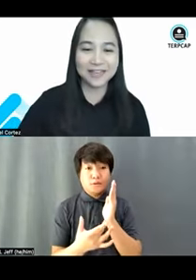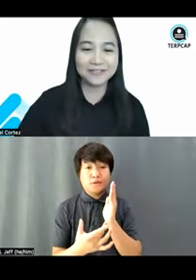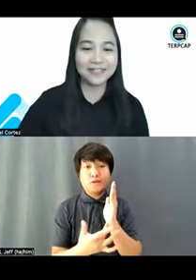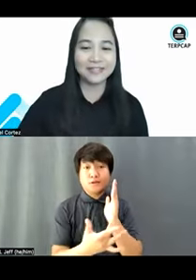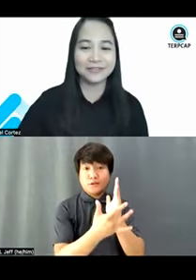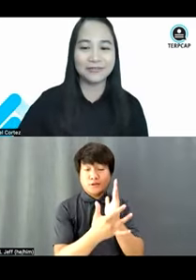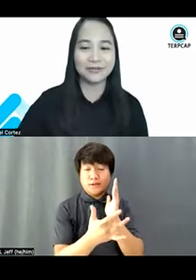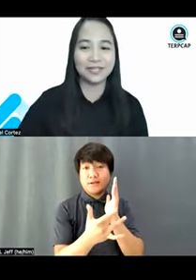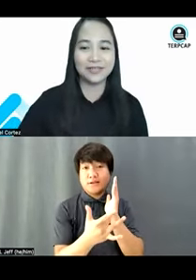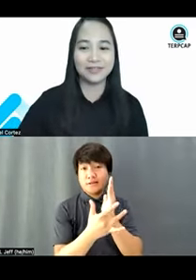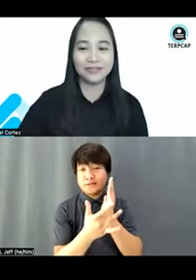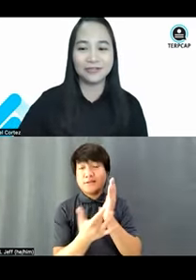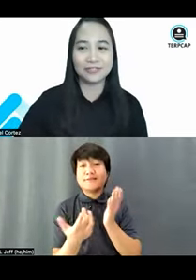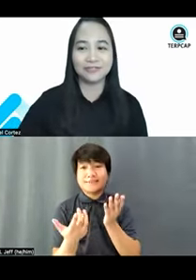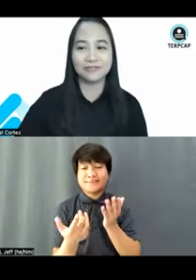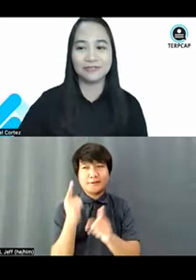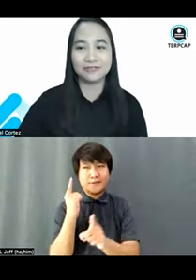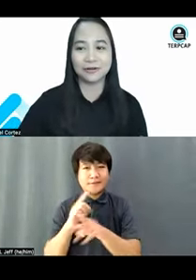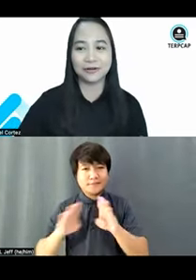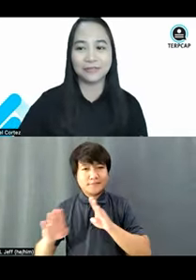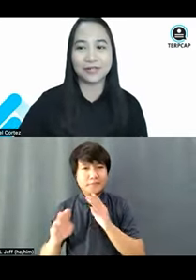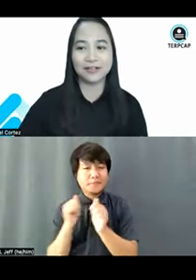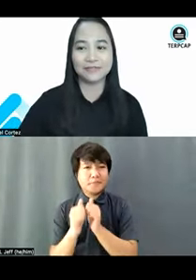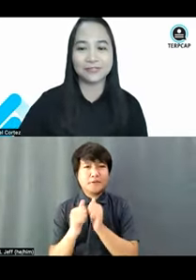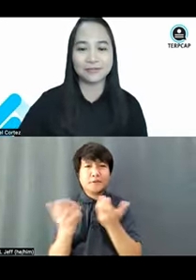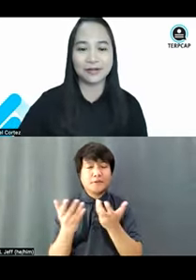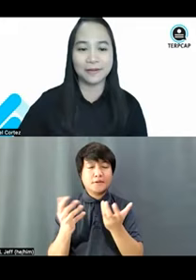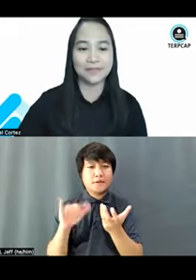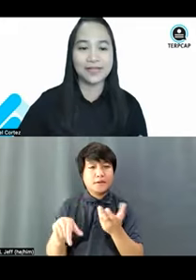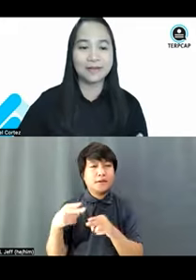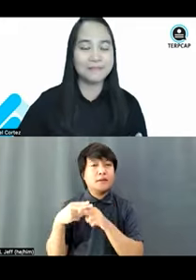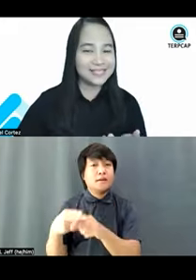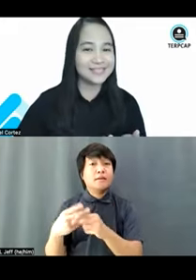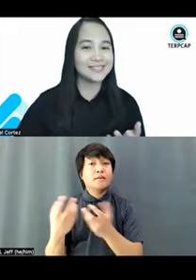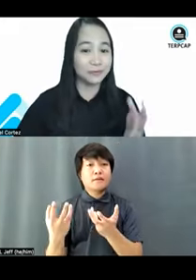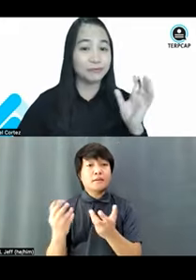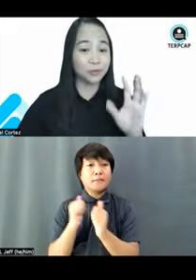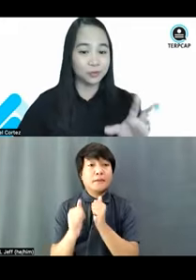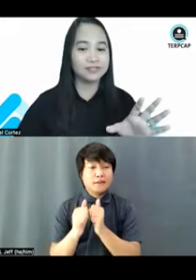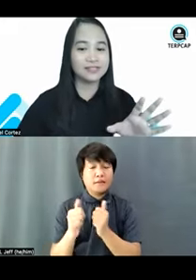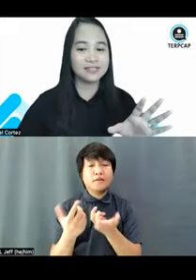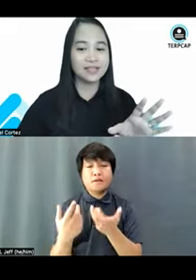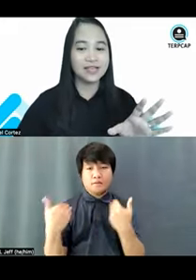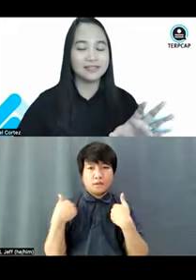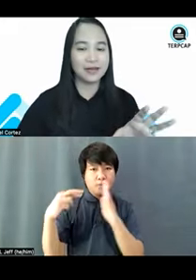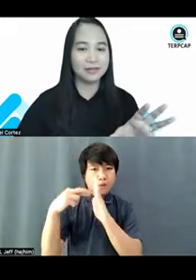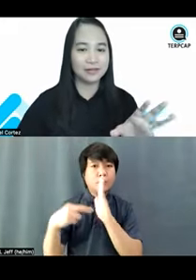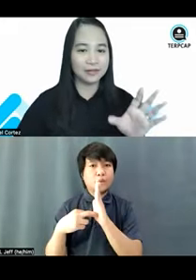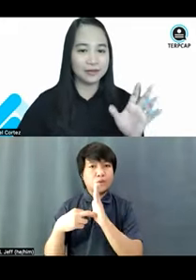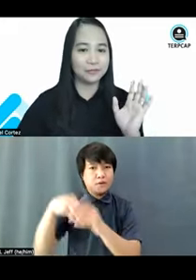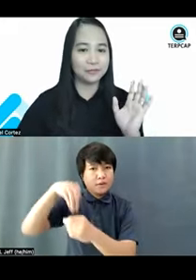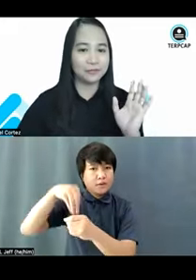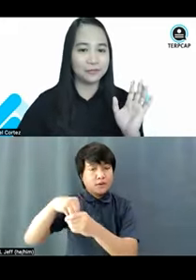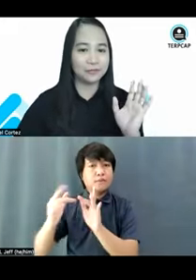So, it's actually, you know, what we used to term when it comes to a basic set of rules that